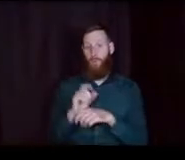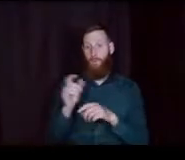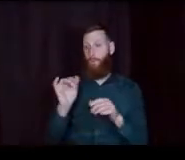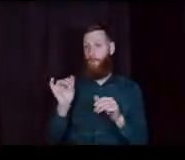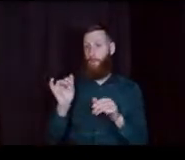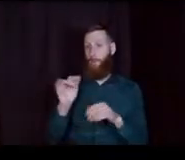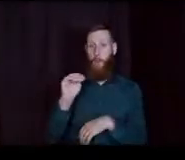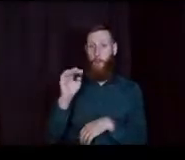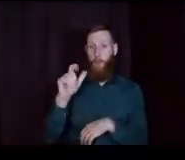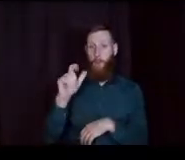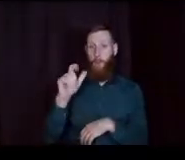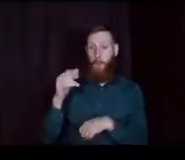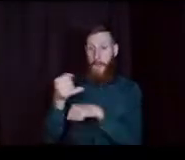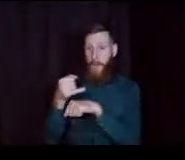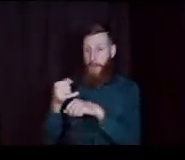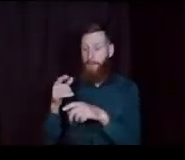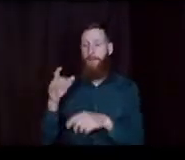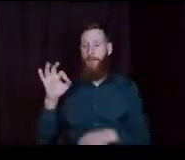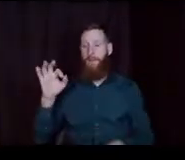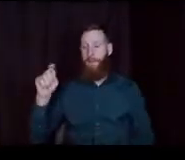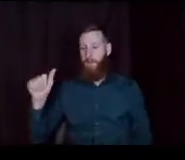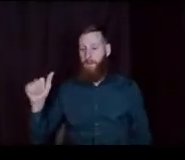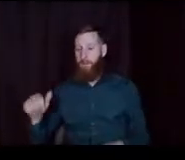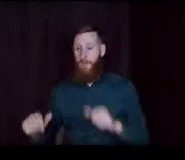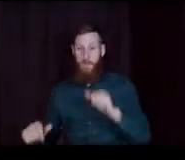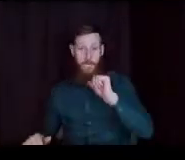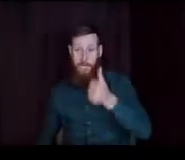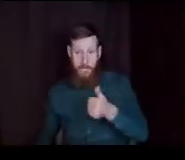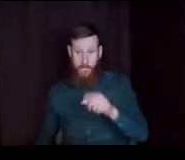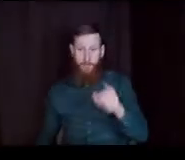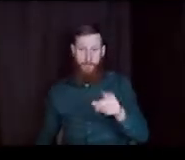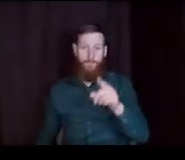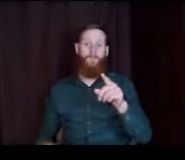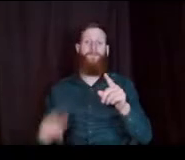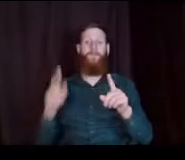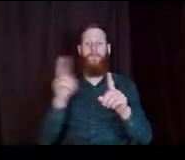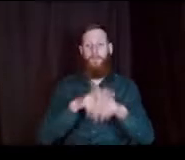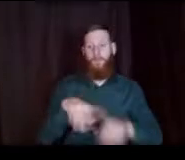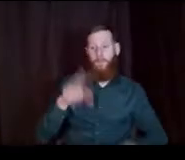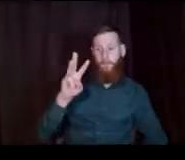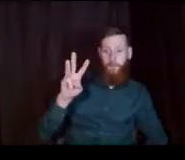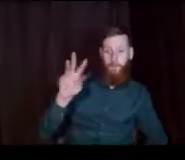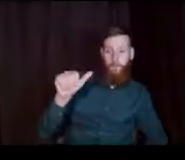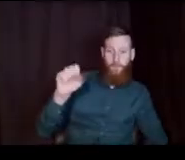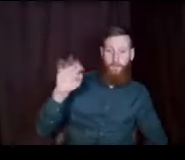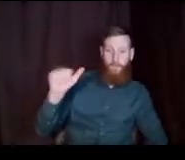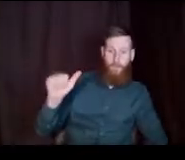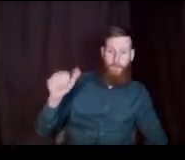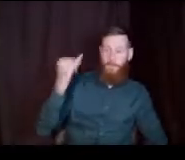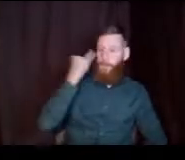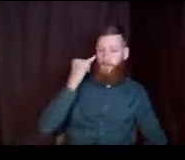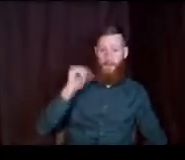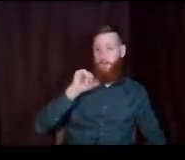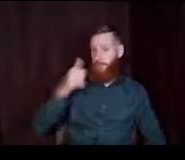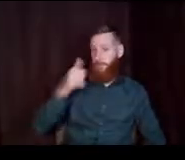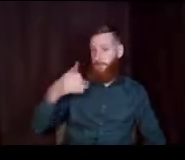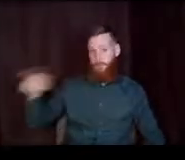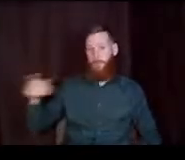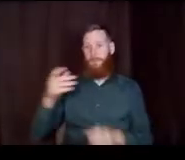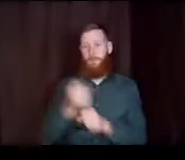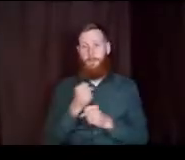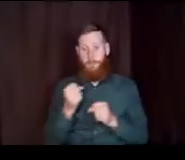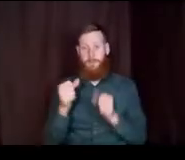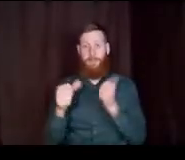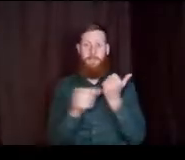you'll do the FAFSA. And if not, you're going to assess yourself for the WAFSA if you don't qualify for the FAFSA to apply for aid through the